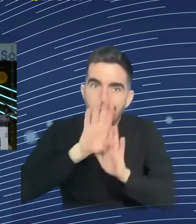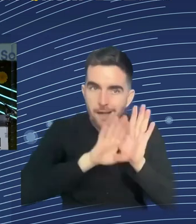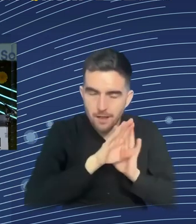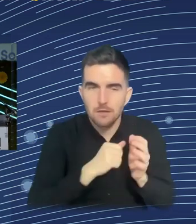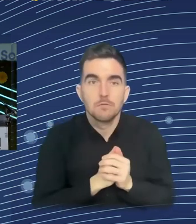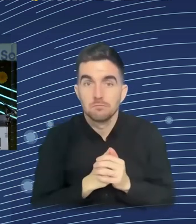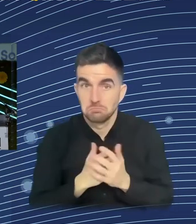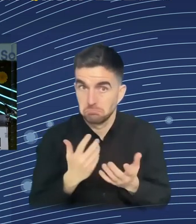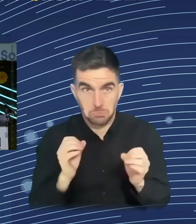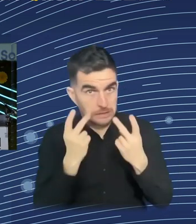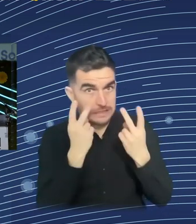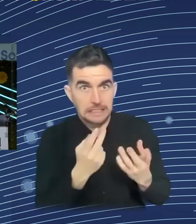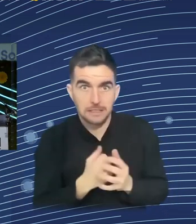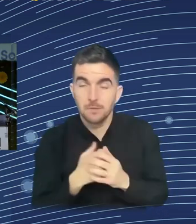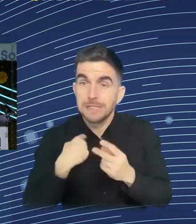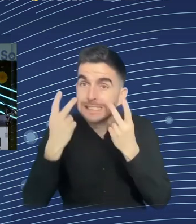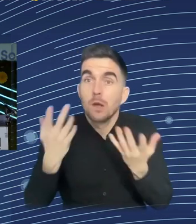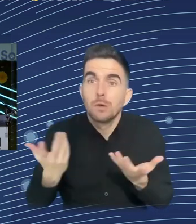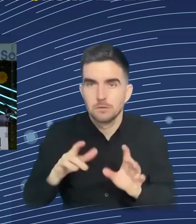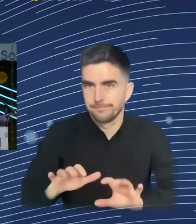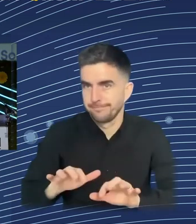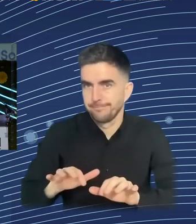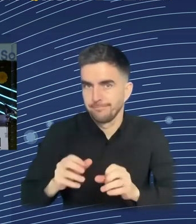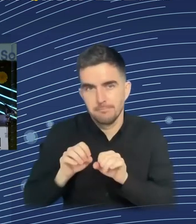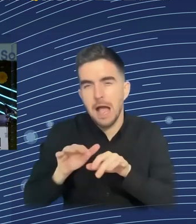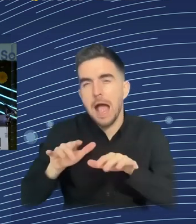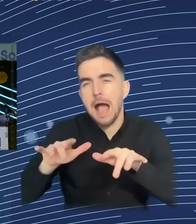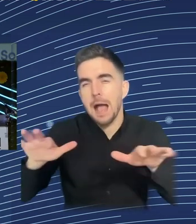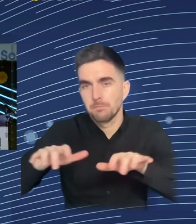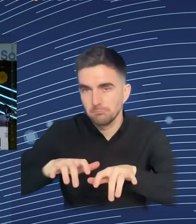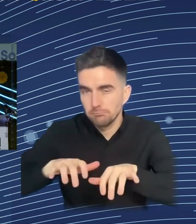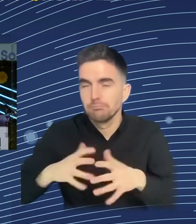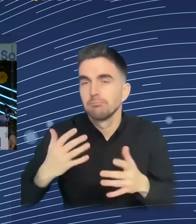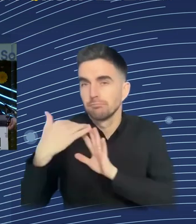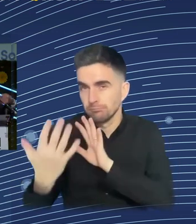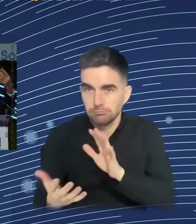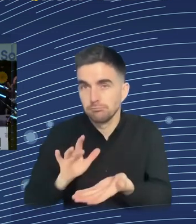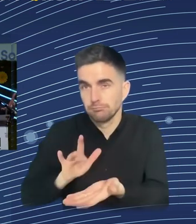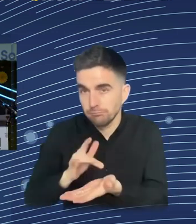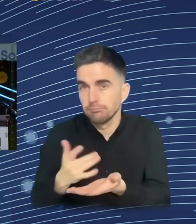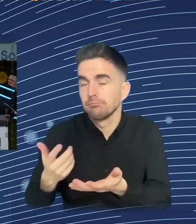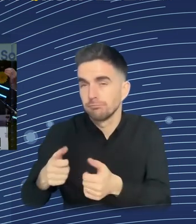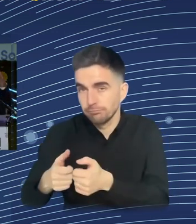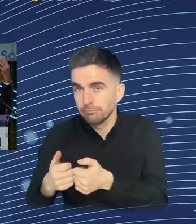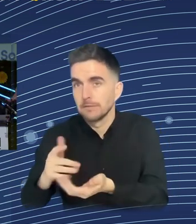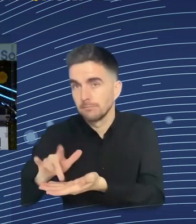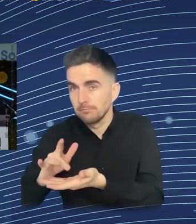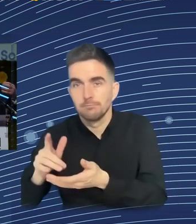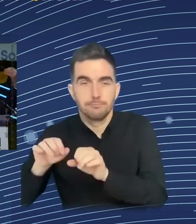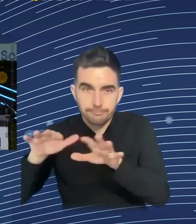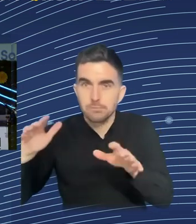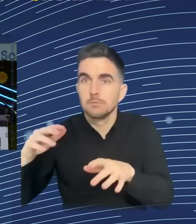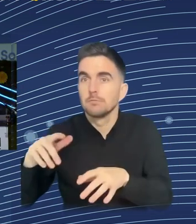one main reason, of course, is that we saw a big impact on the quality of work. You know, web processing produced much better